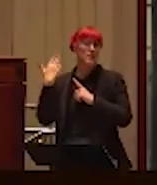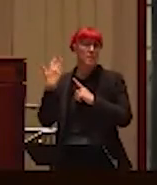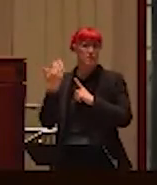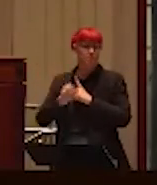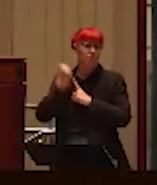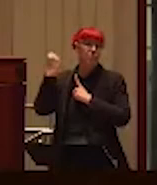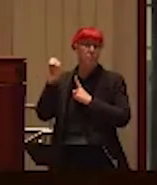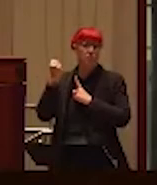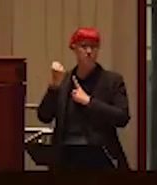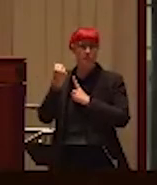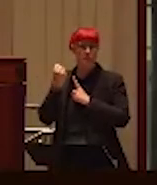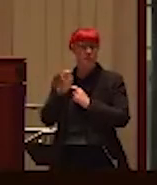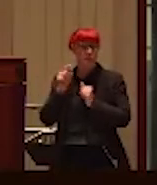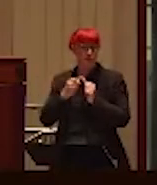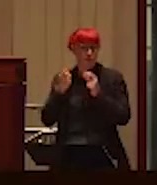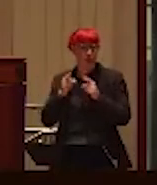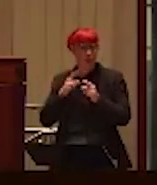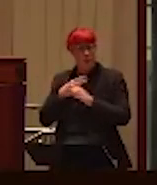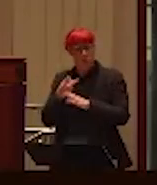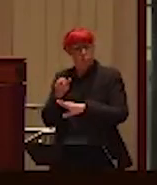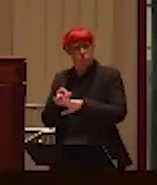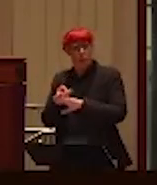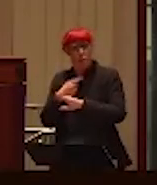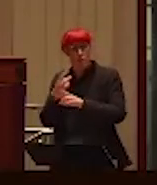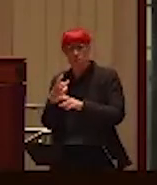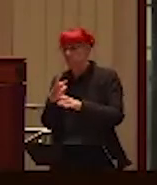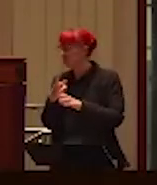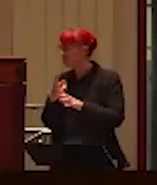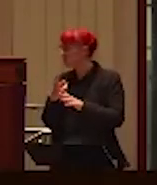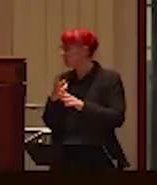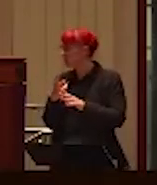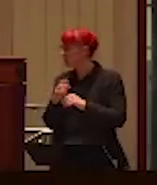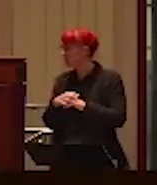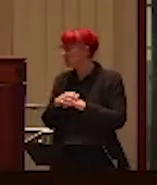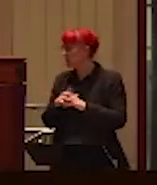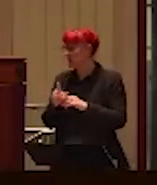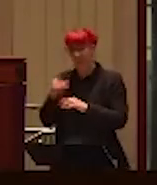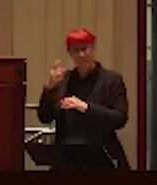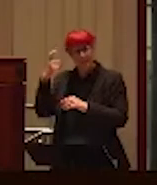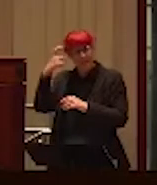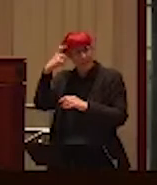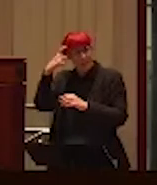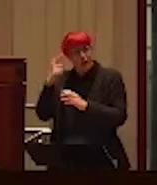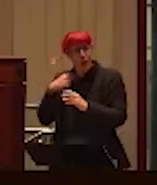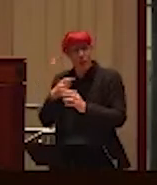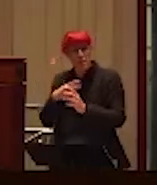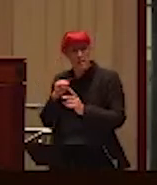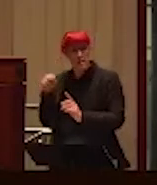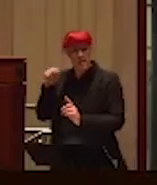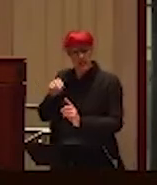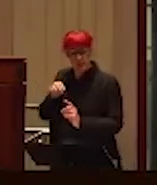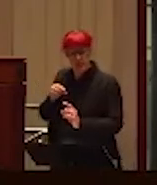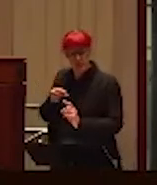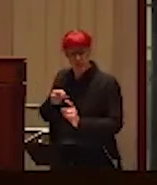happened, I was, I was laying down and she was over top of me. And this is more of the psychological stuff, but haranguing me. And I wasn't,